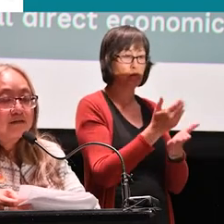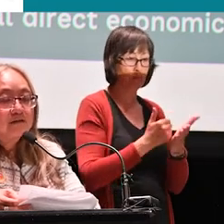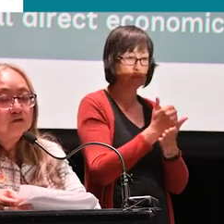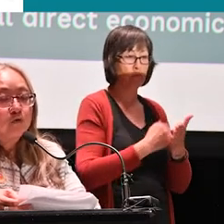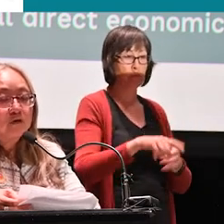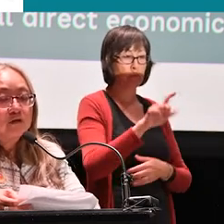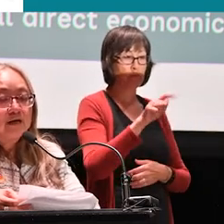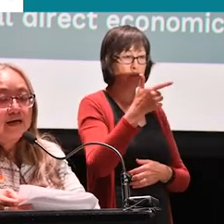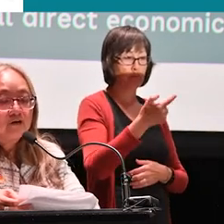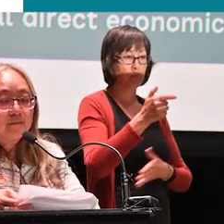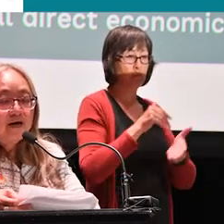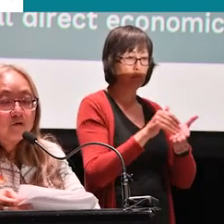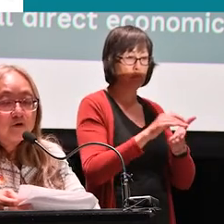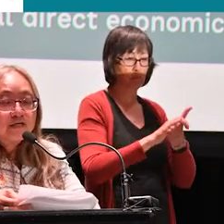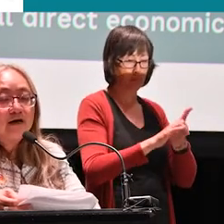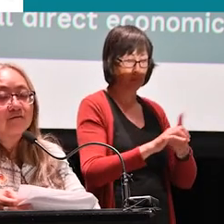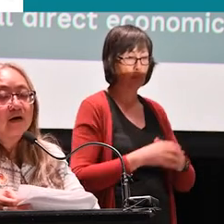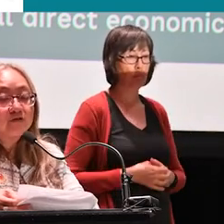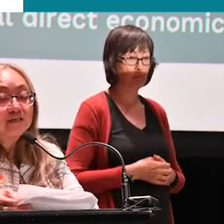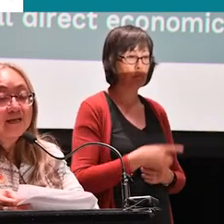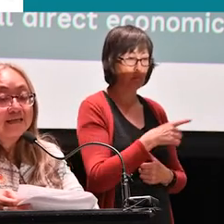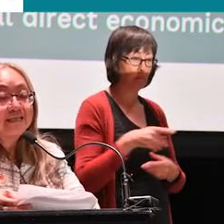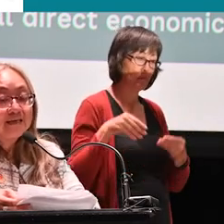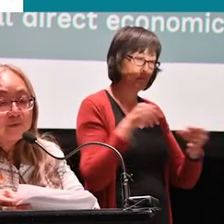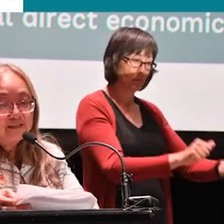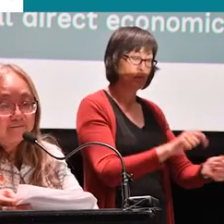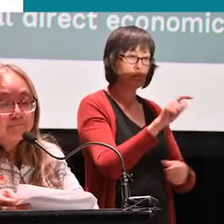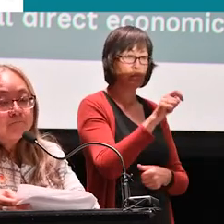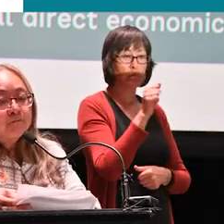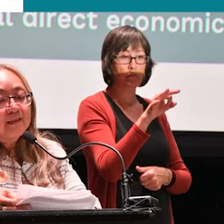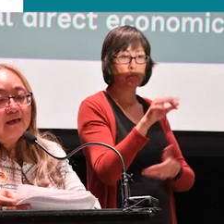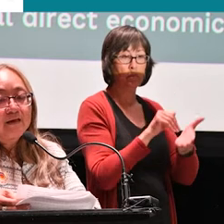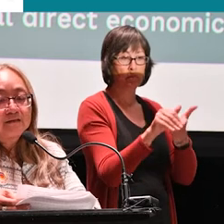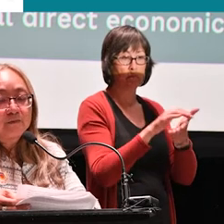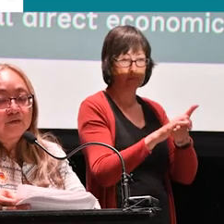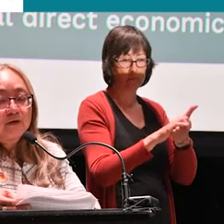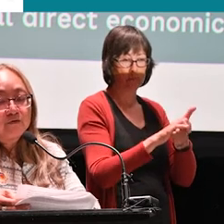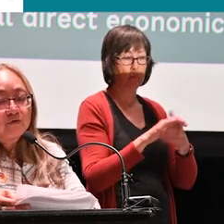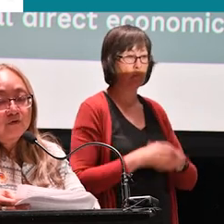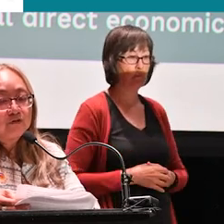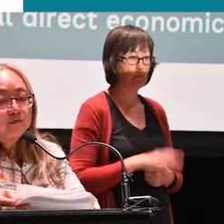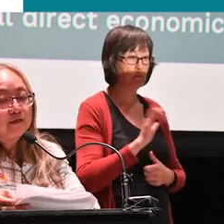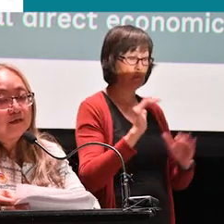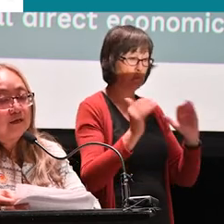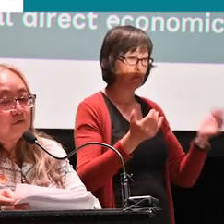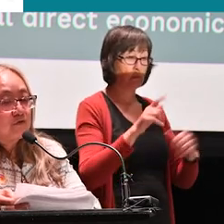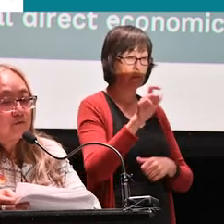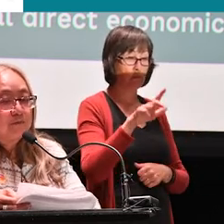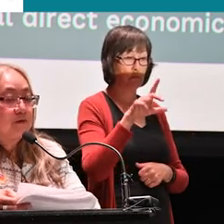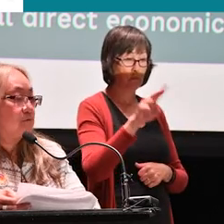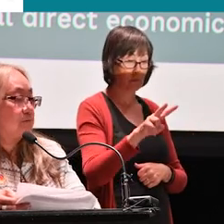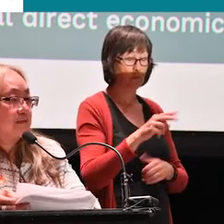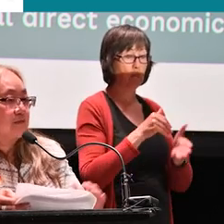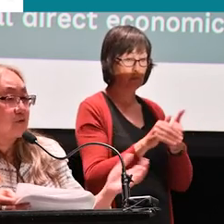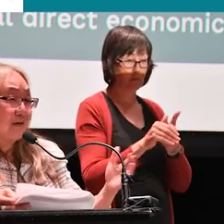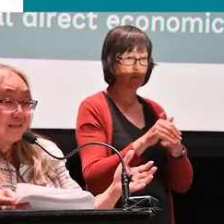direct total economic output of 119 million. And that's compared to 132 million and 131